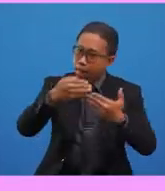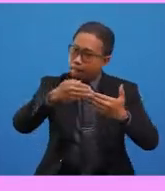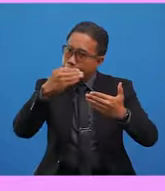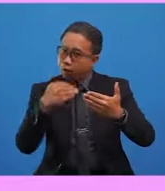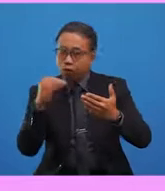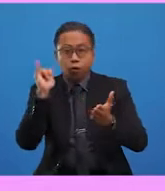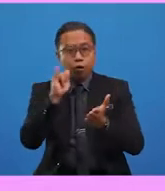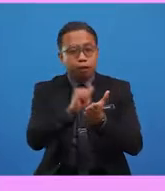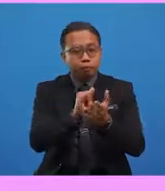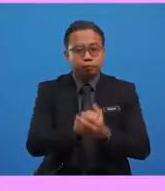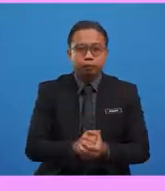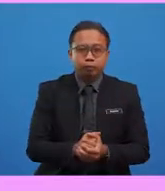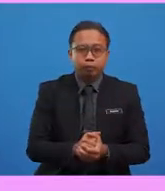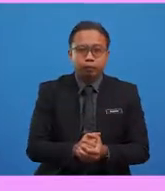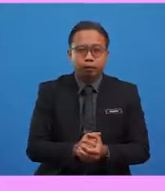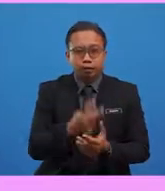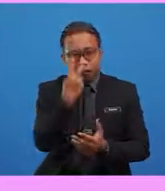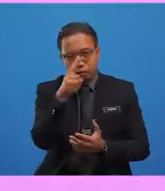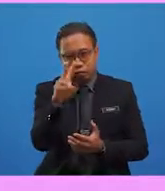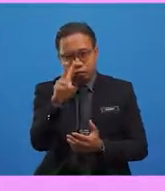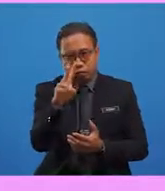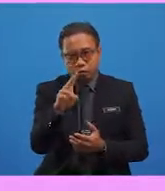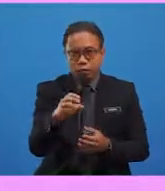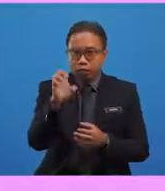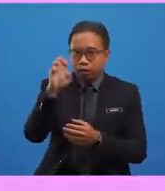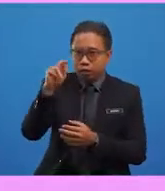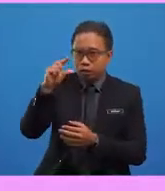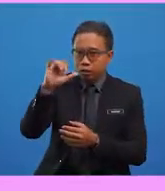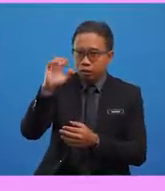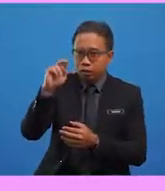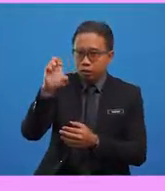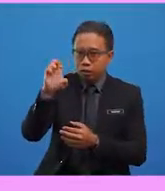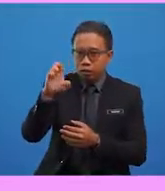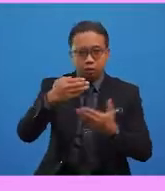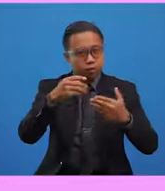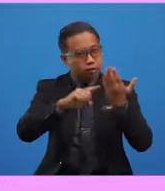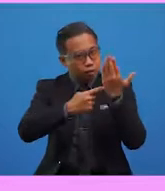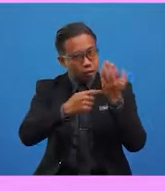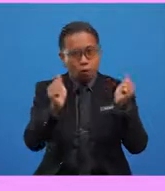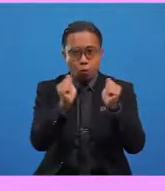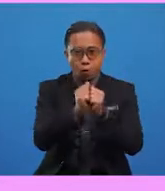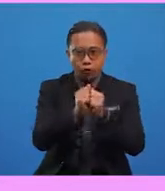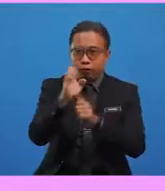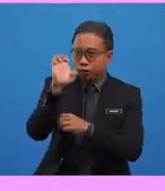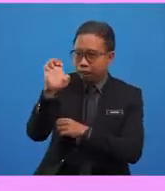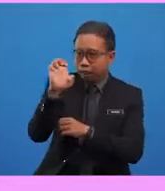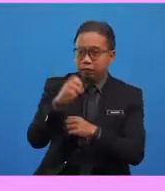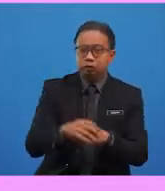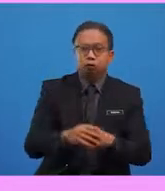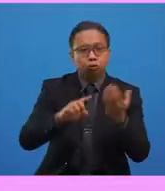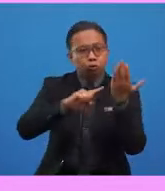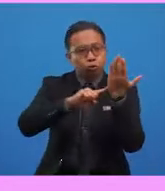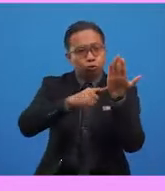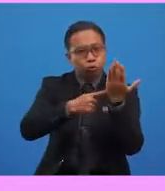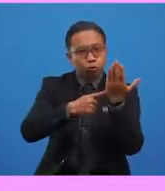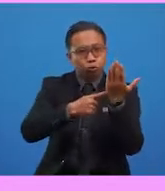For example, the word engine, it starts with the vowel E, so it